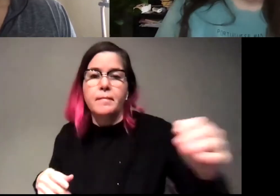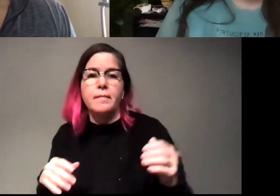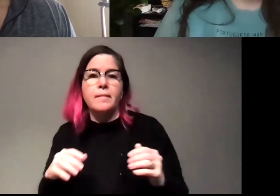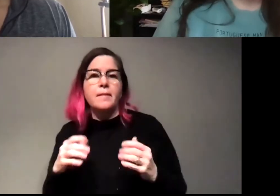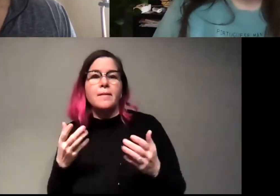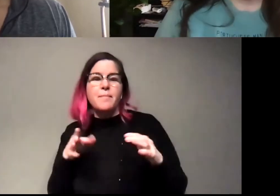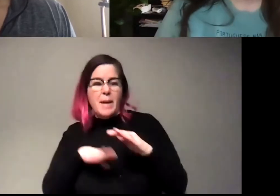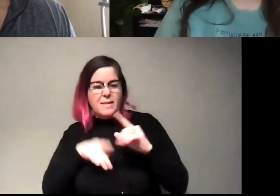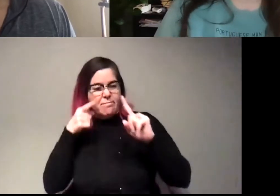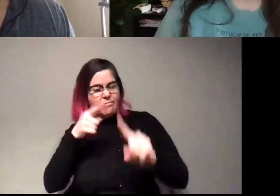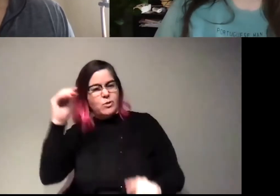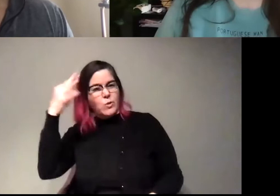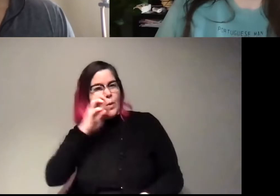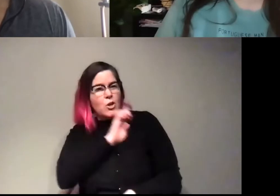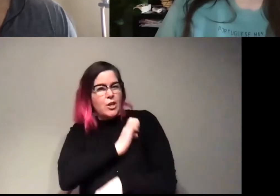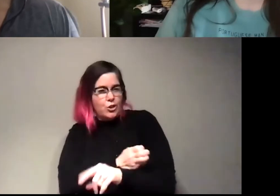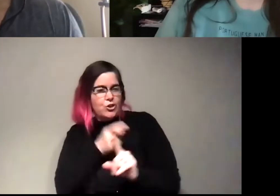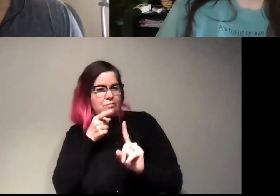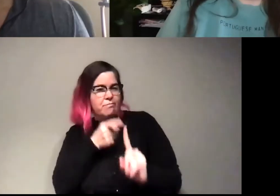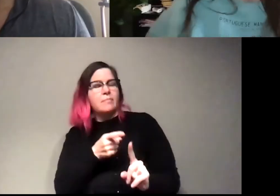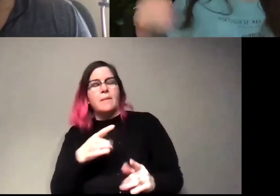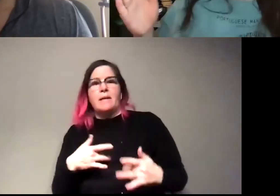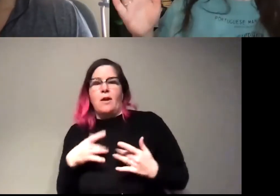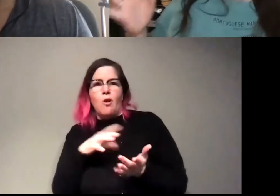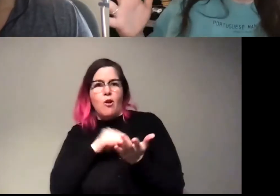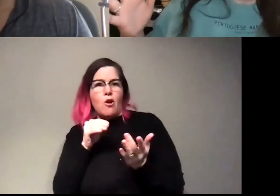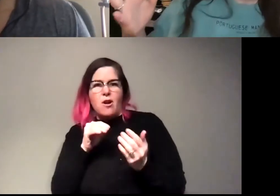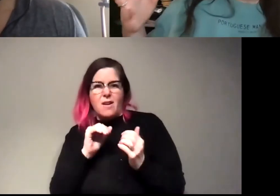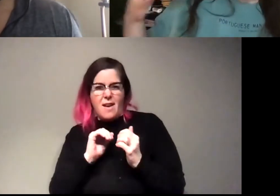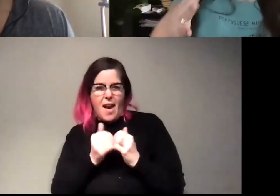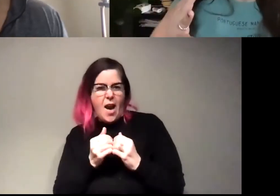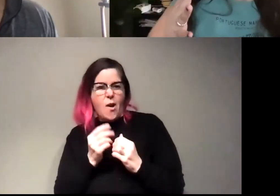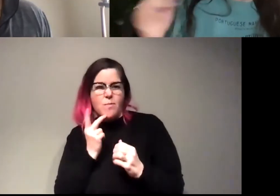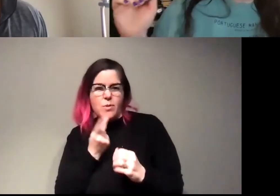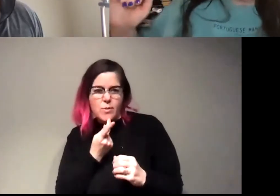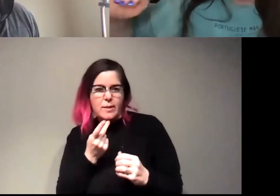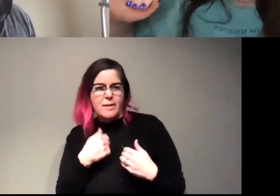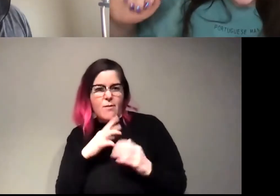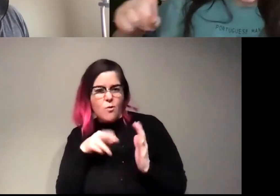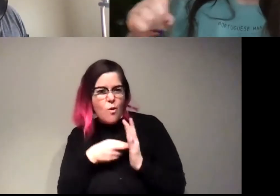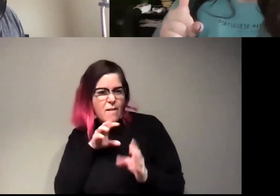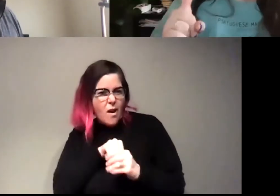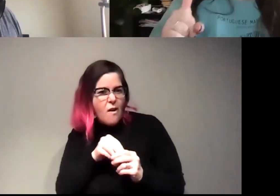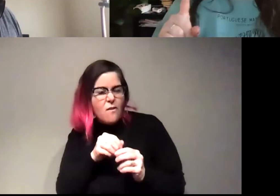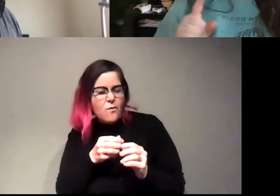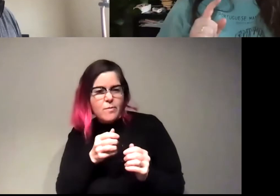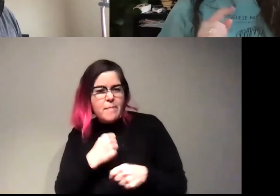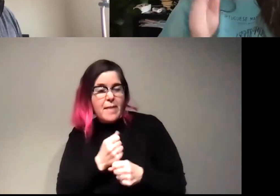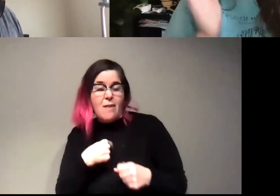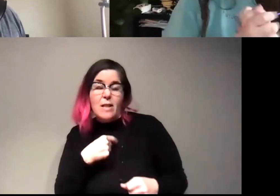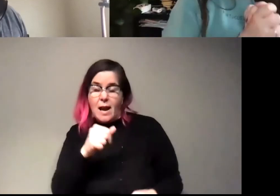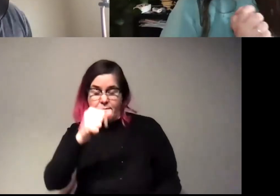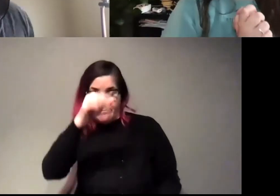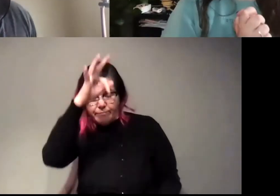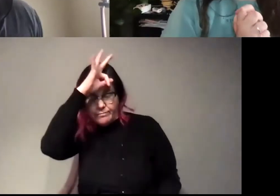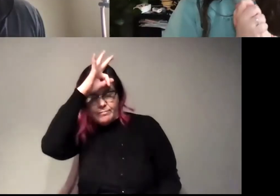solar energy. I'm excited to learn how proteins have a role in this because I don't know anything about solar energy,